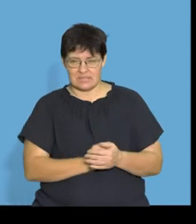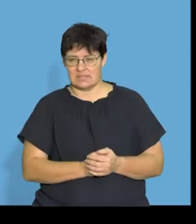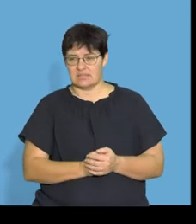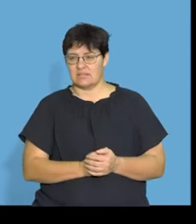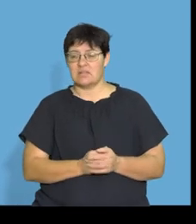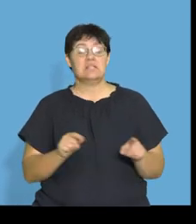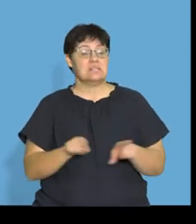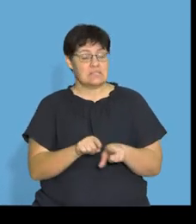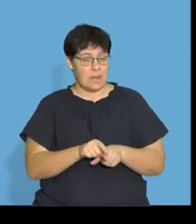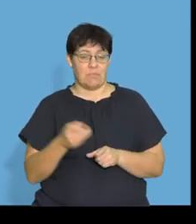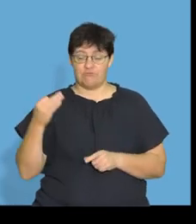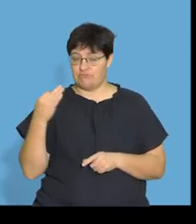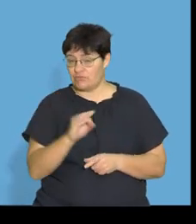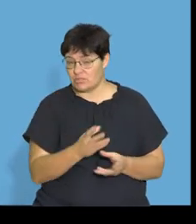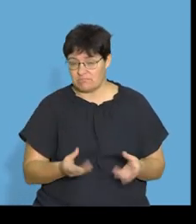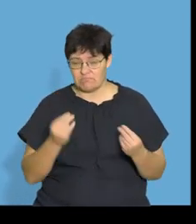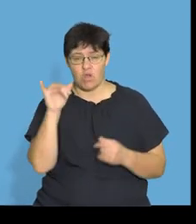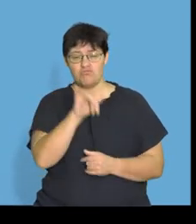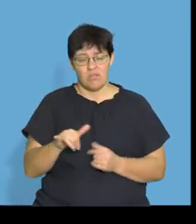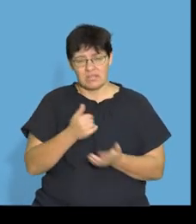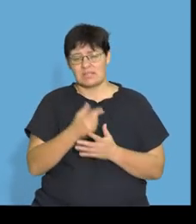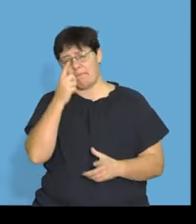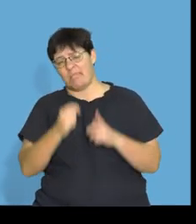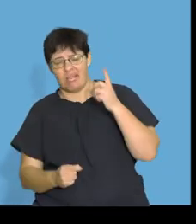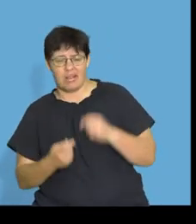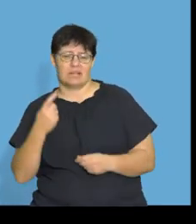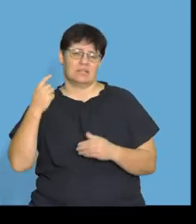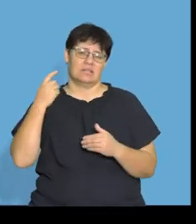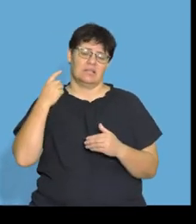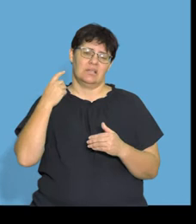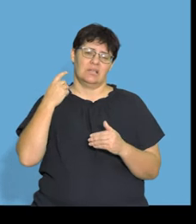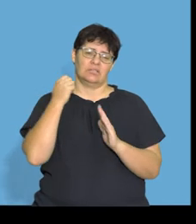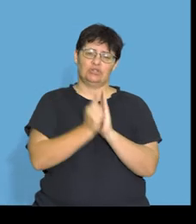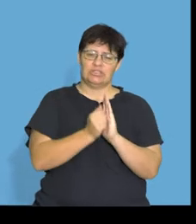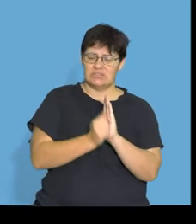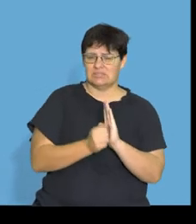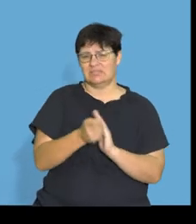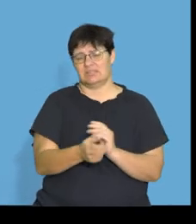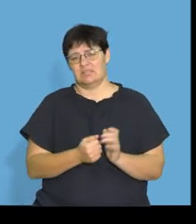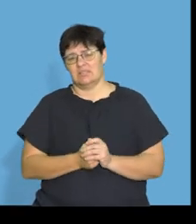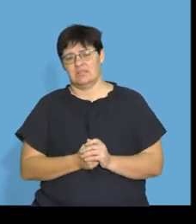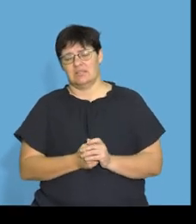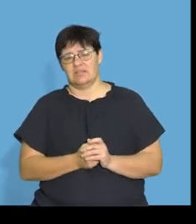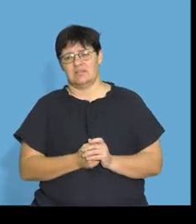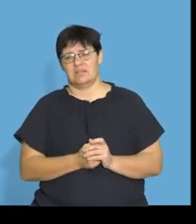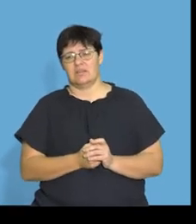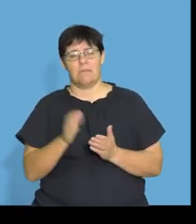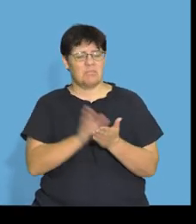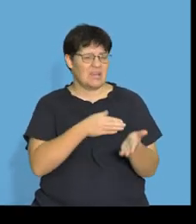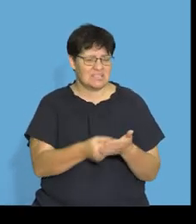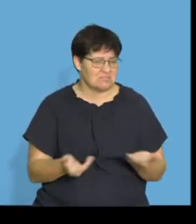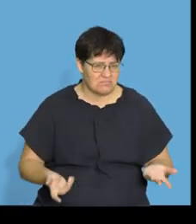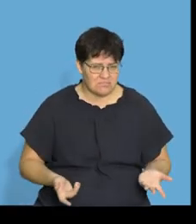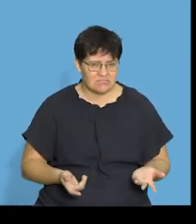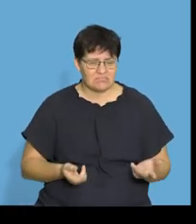sunlight. All right, guys, we're also going to find it in fish, in yogurt, in milk, in cheese, and in eggs, in margarine. I don't know if you